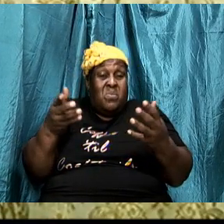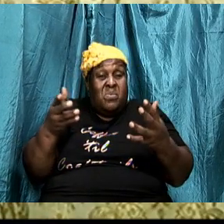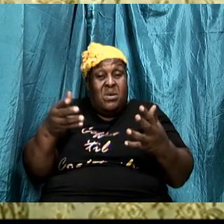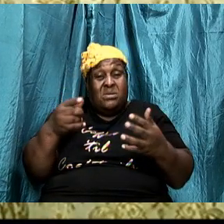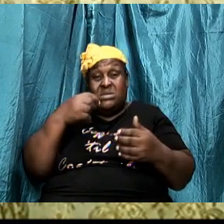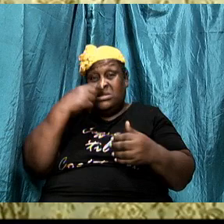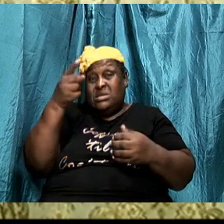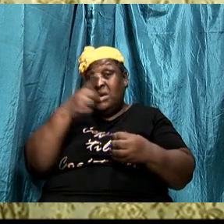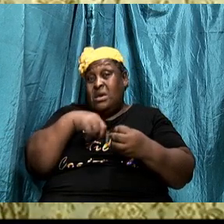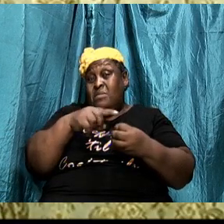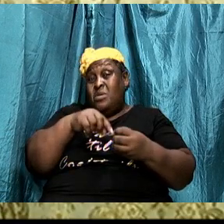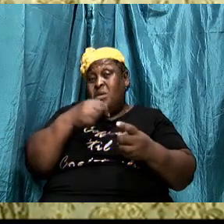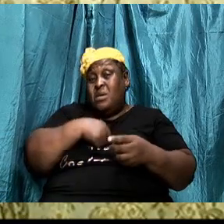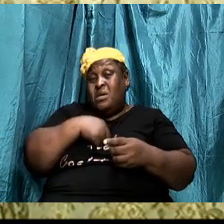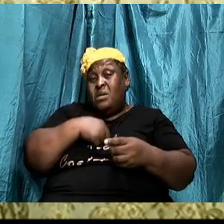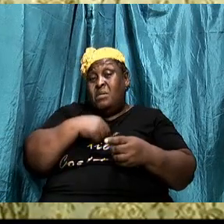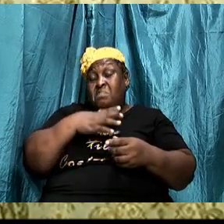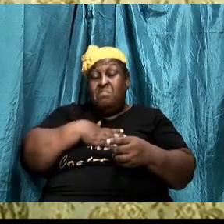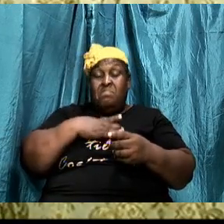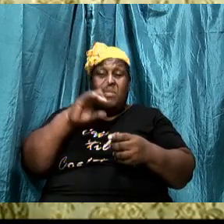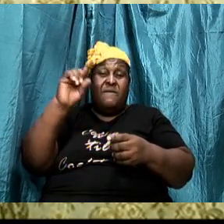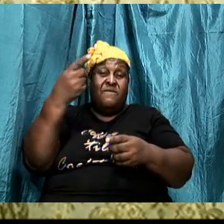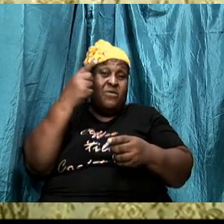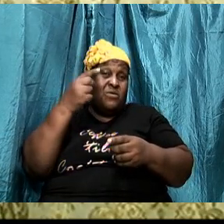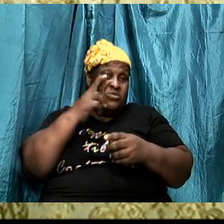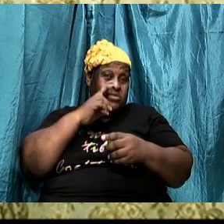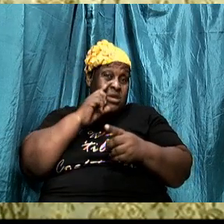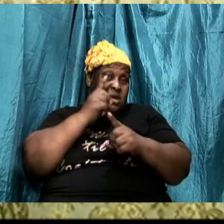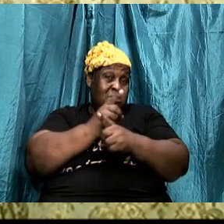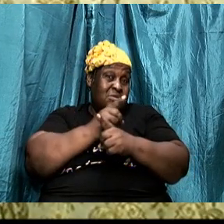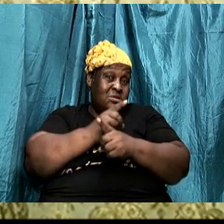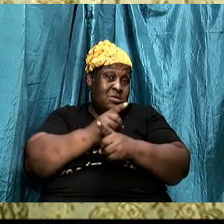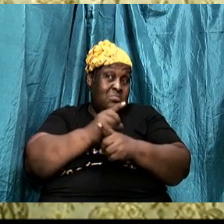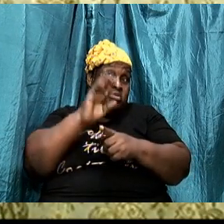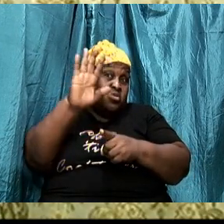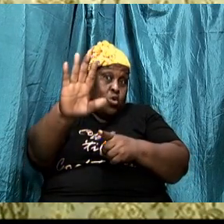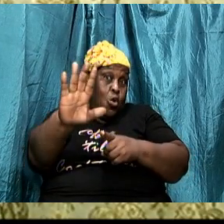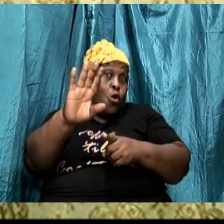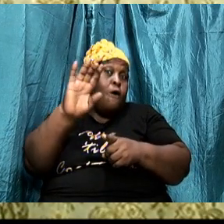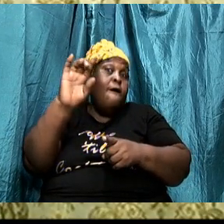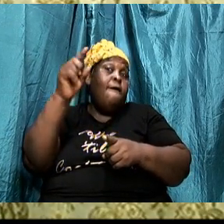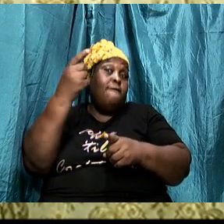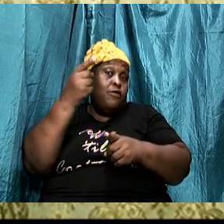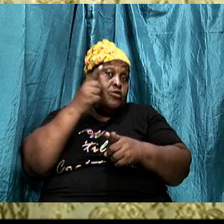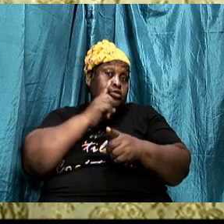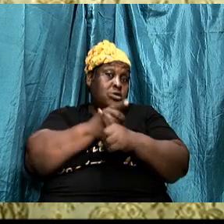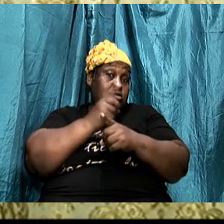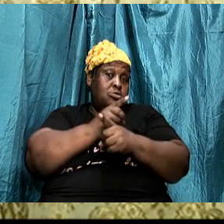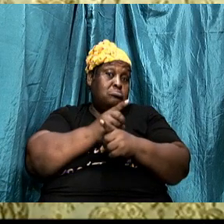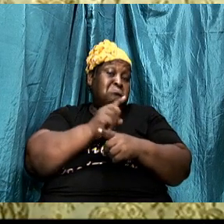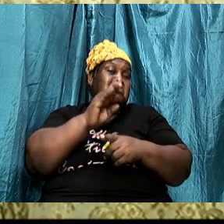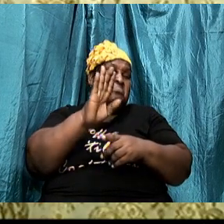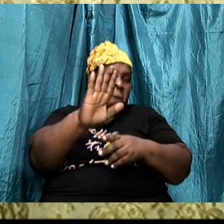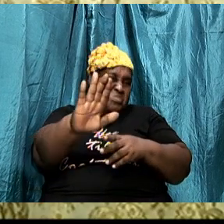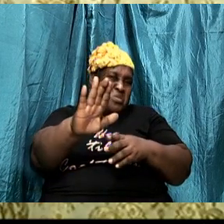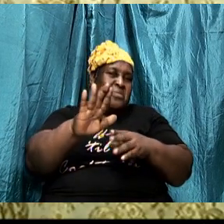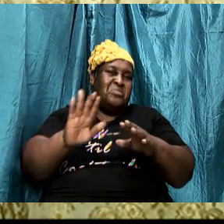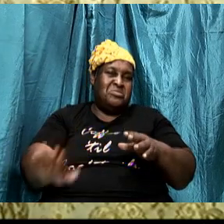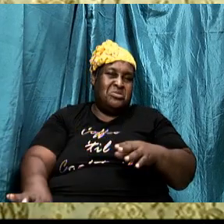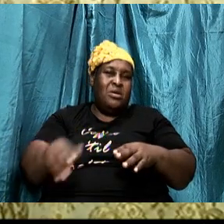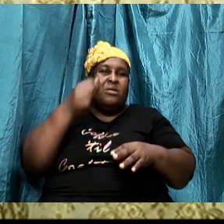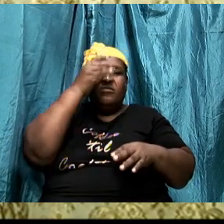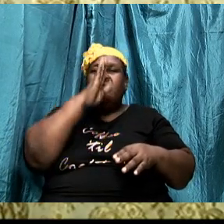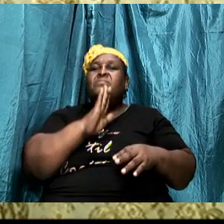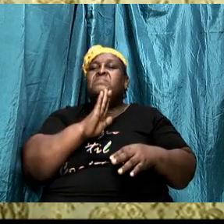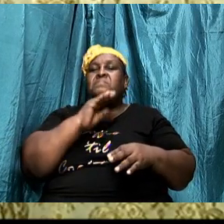my first response your first response would be I am a child of God